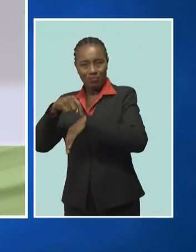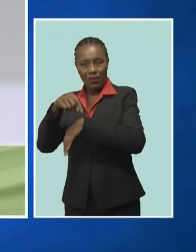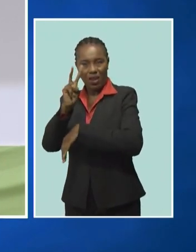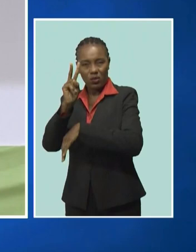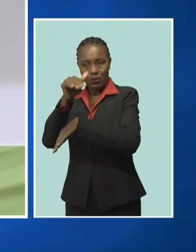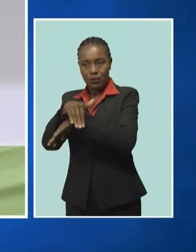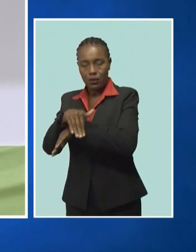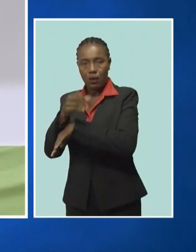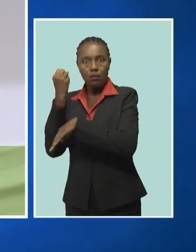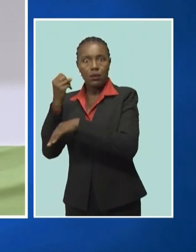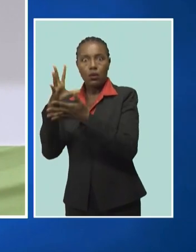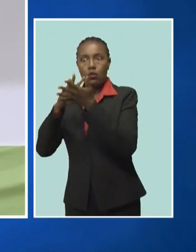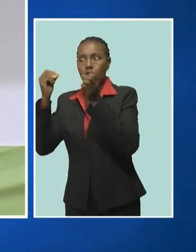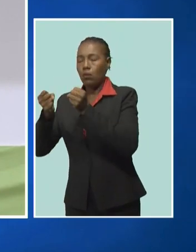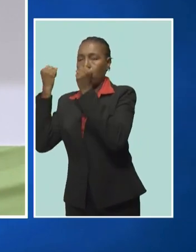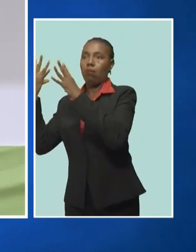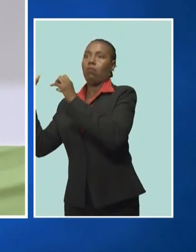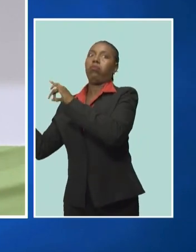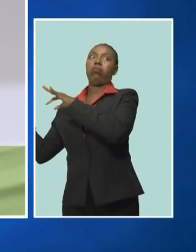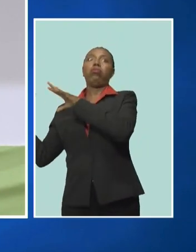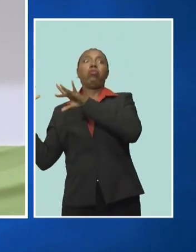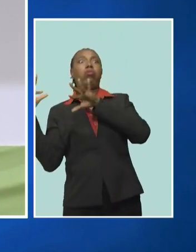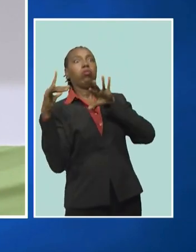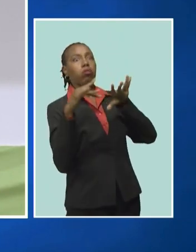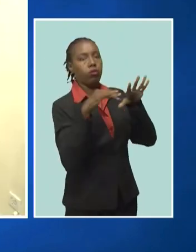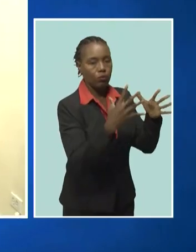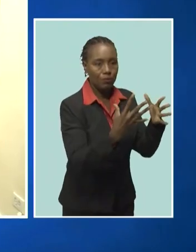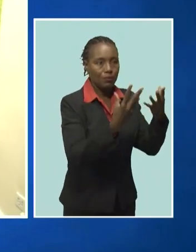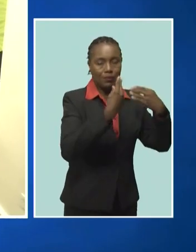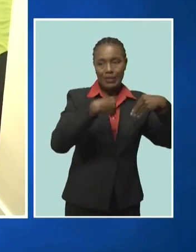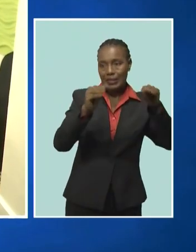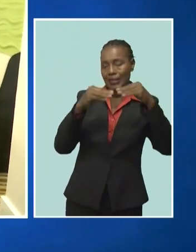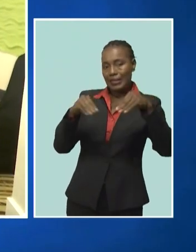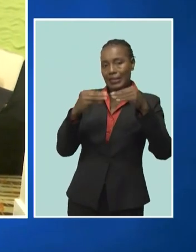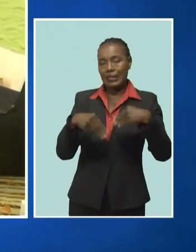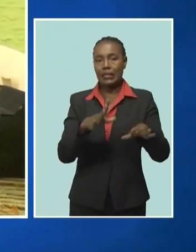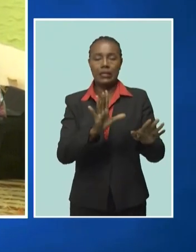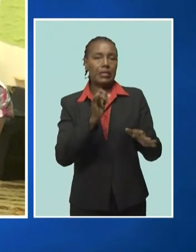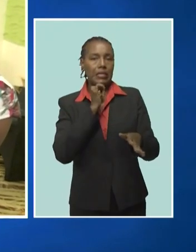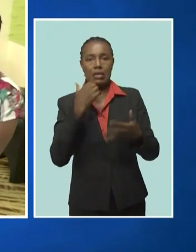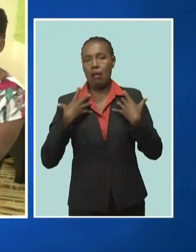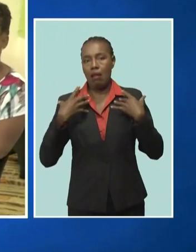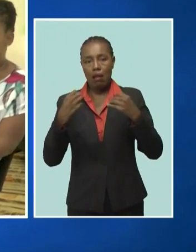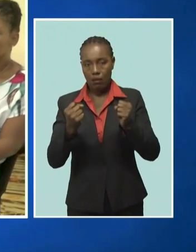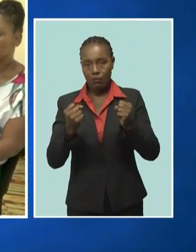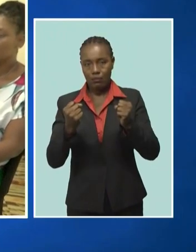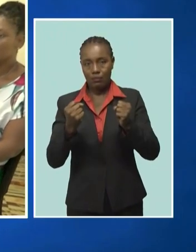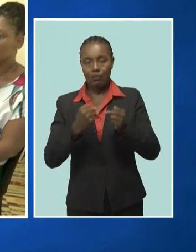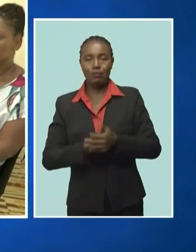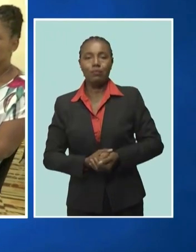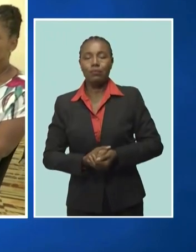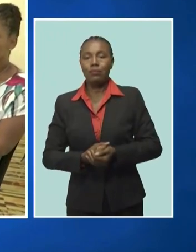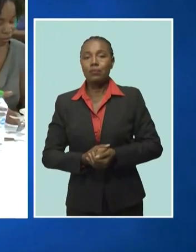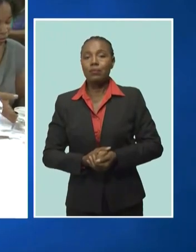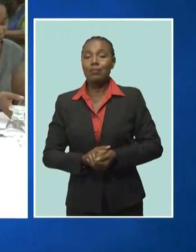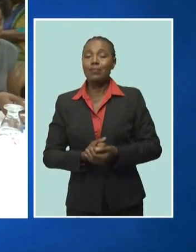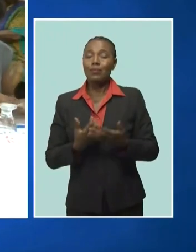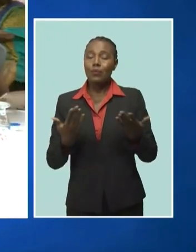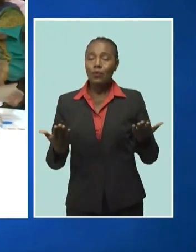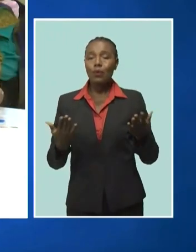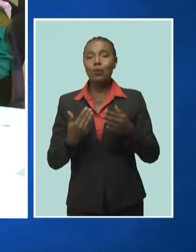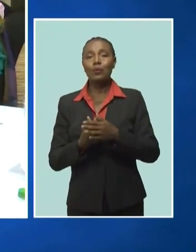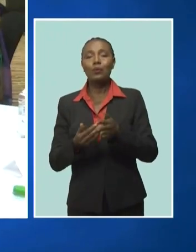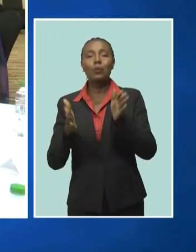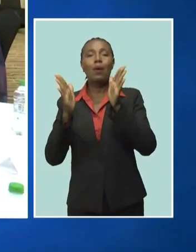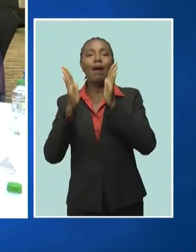beeline go towards the vendors, and they were sending the unhealthy snacks. So we're